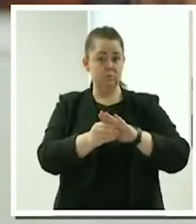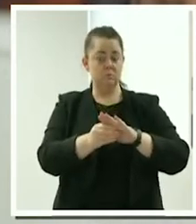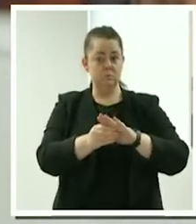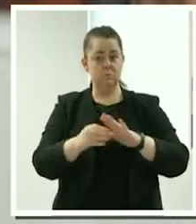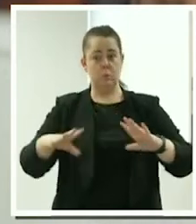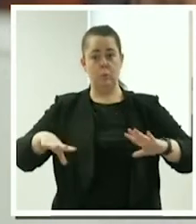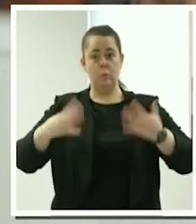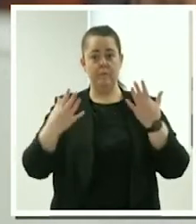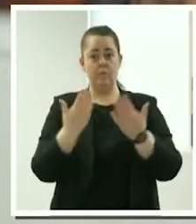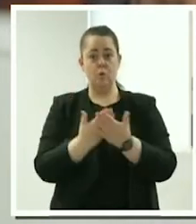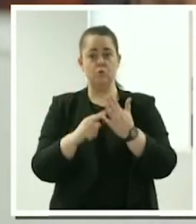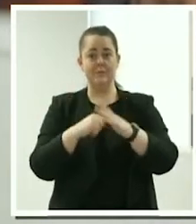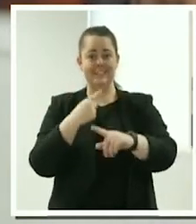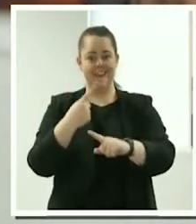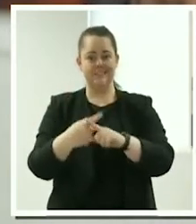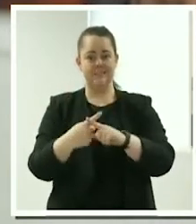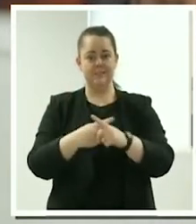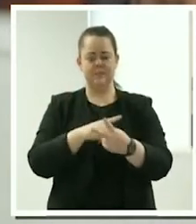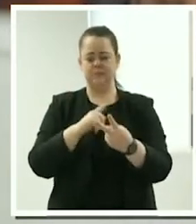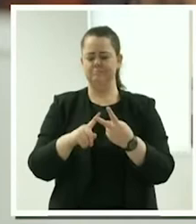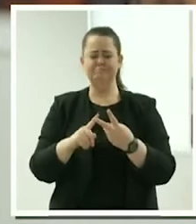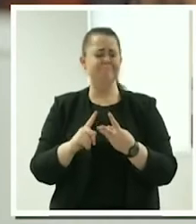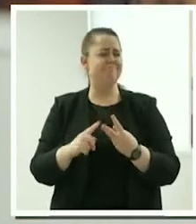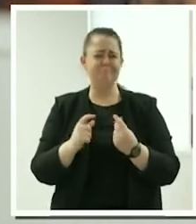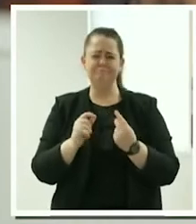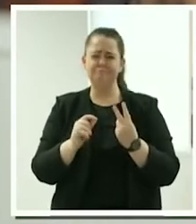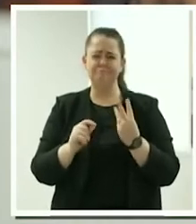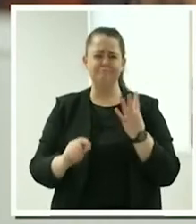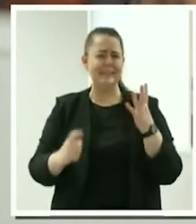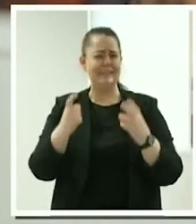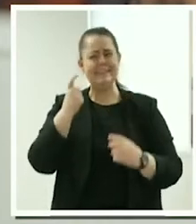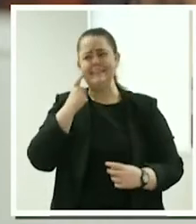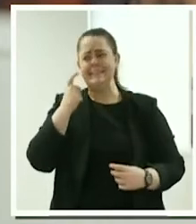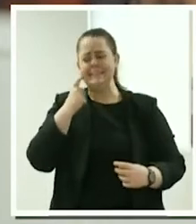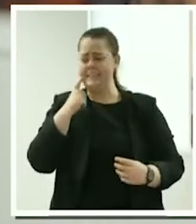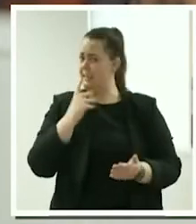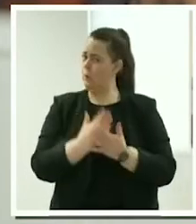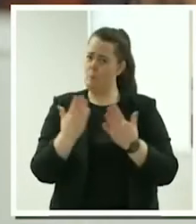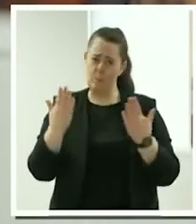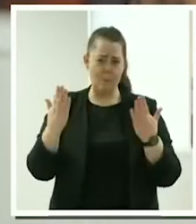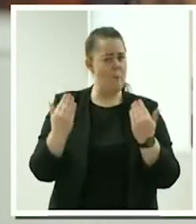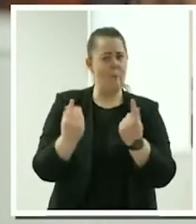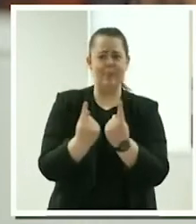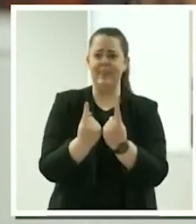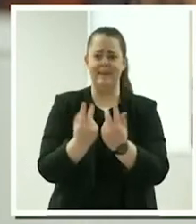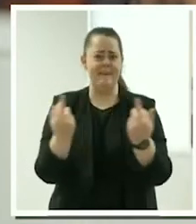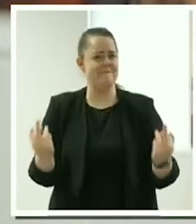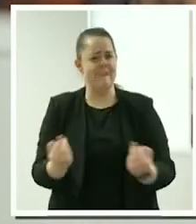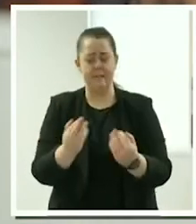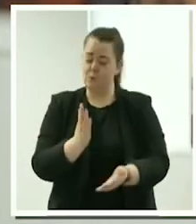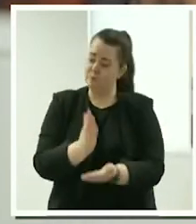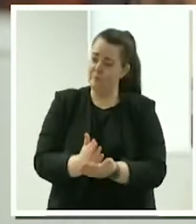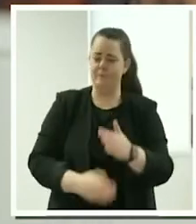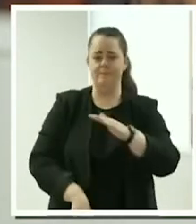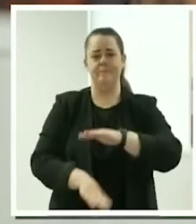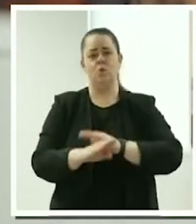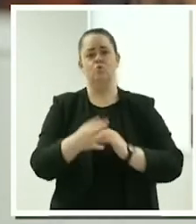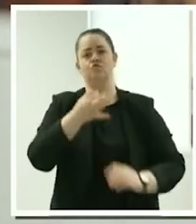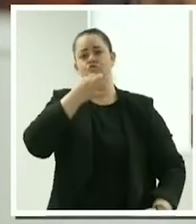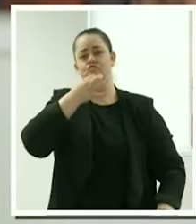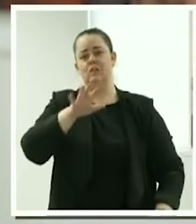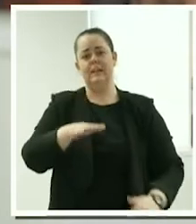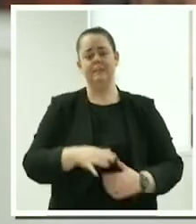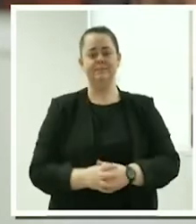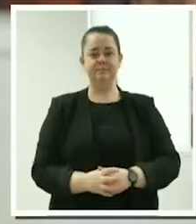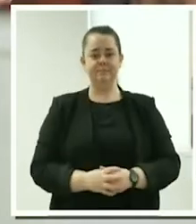return, all sorts of really easy and cool stuff and all absolutely free. My